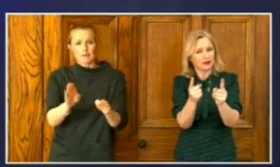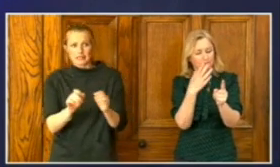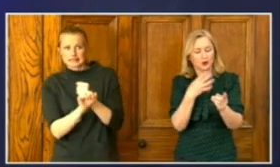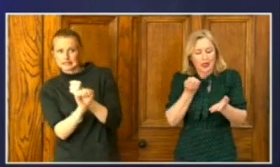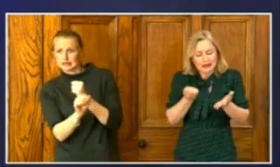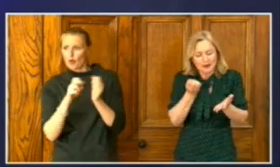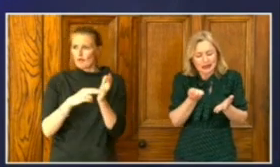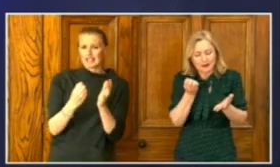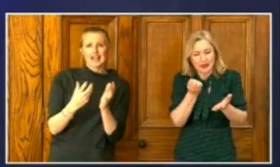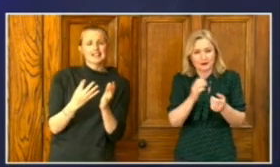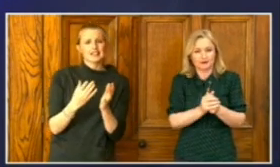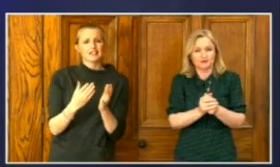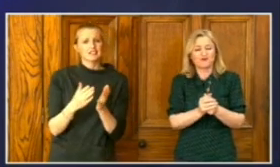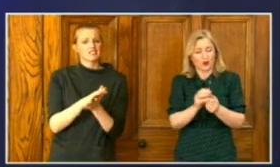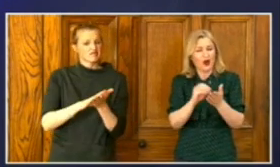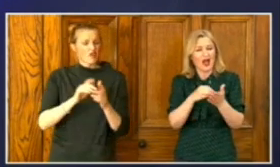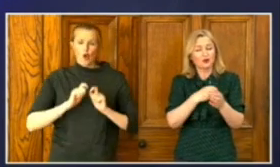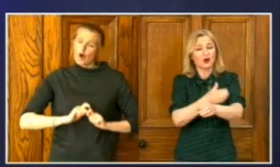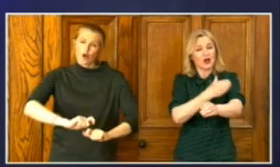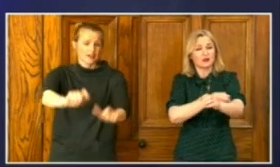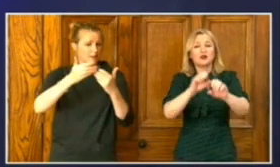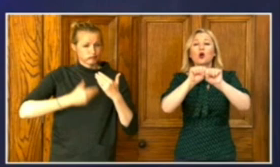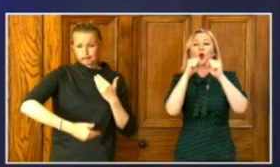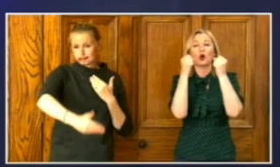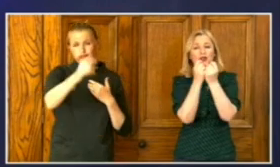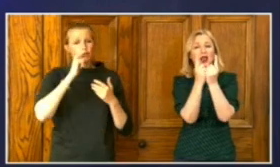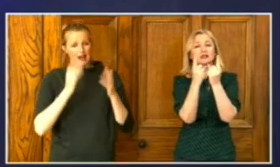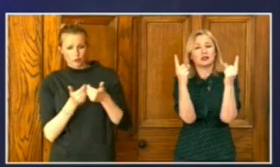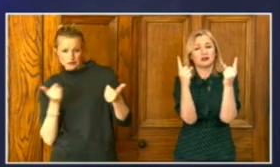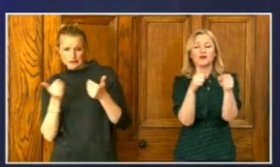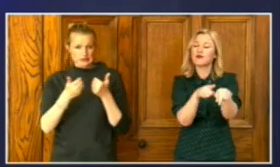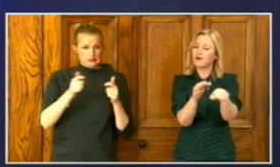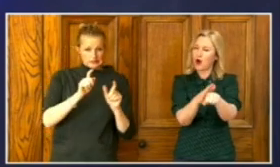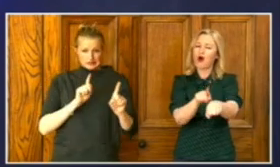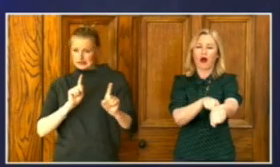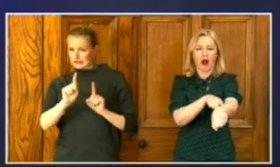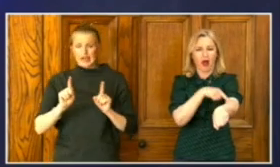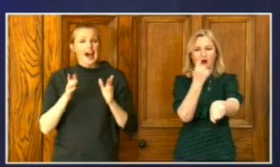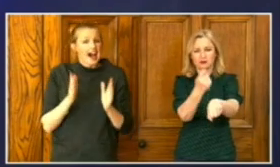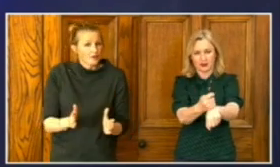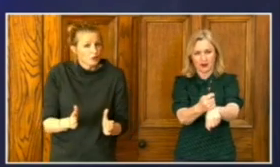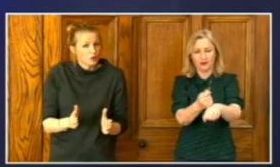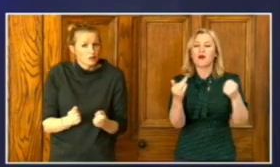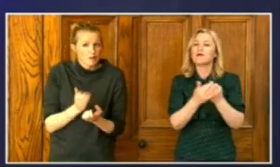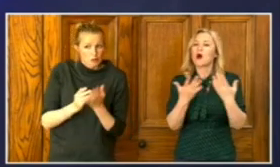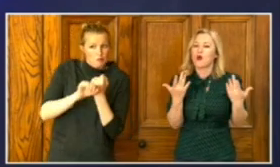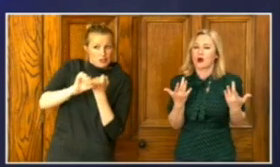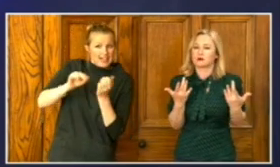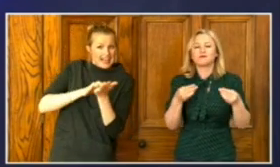distancing will be with us for a long time if we are going to protect life and indeed our NHS.